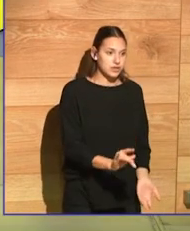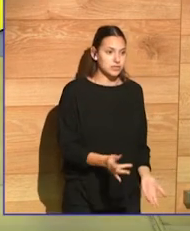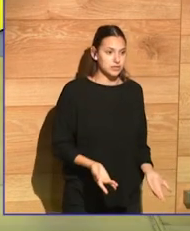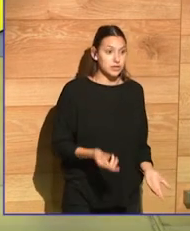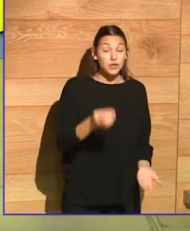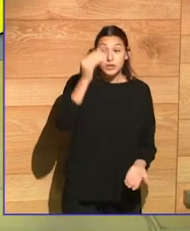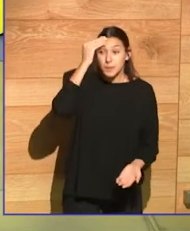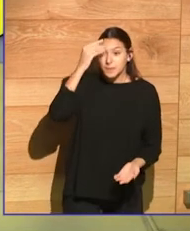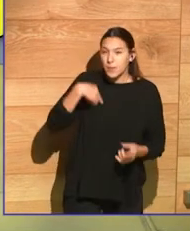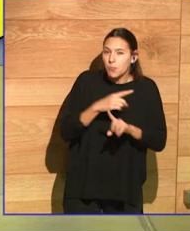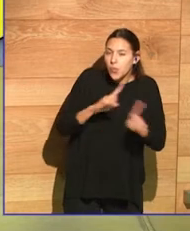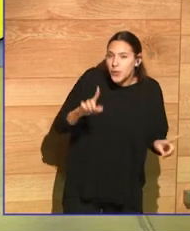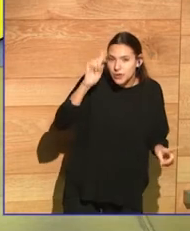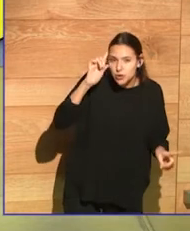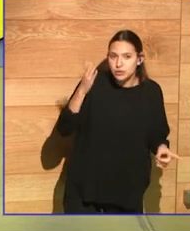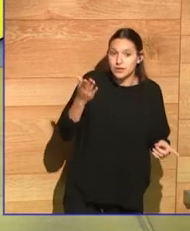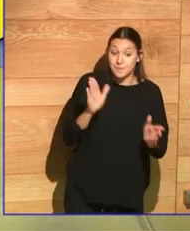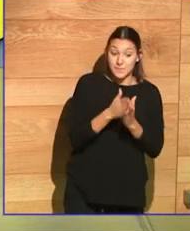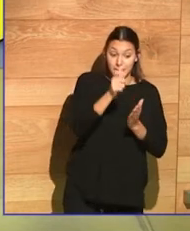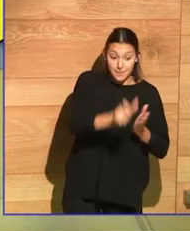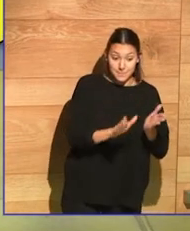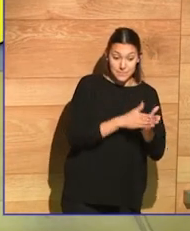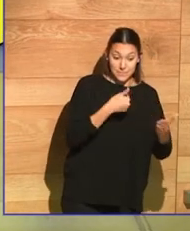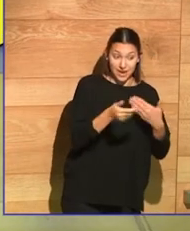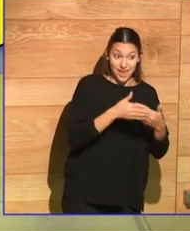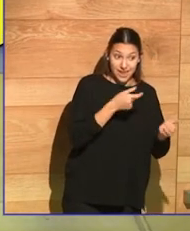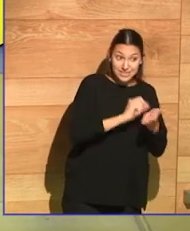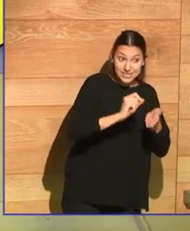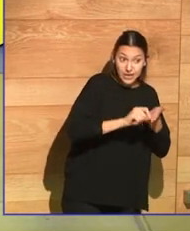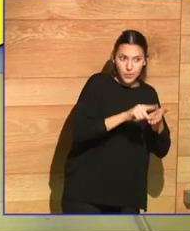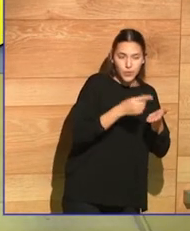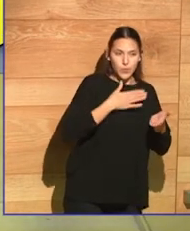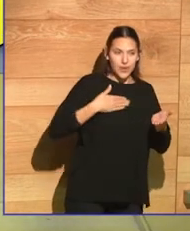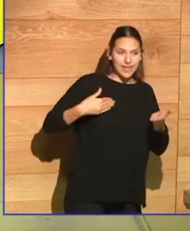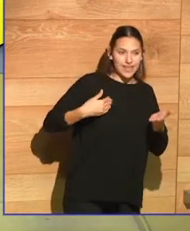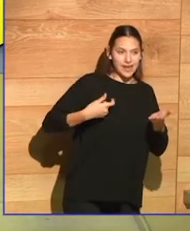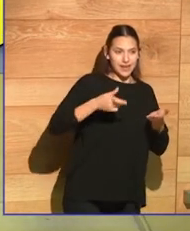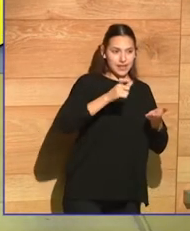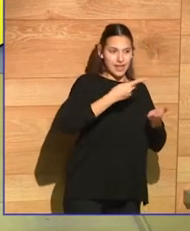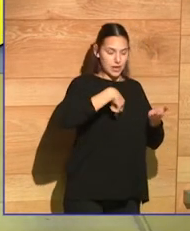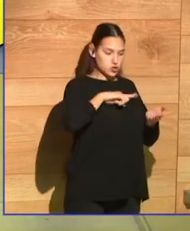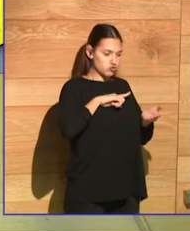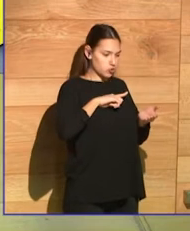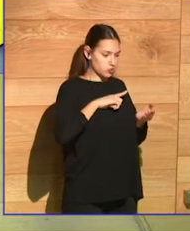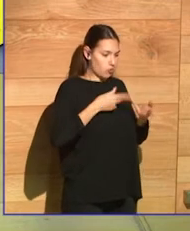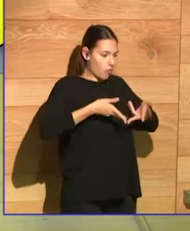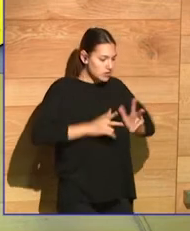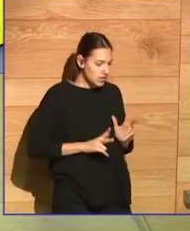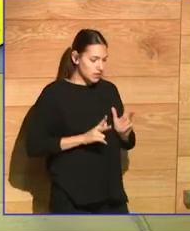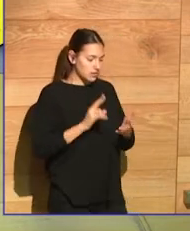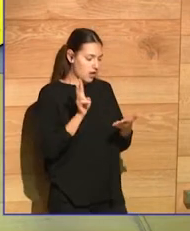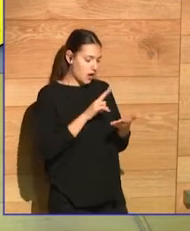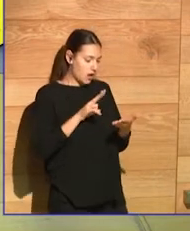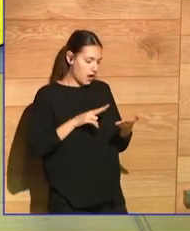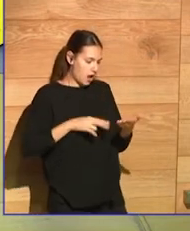I'm talking about that books that can be forbidden for an author who likes the his readers